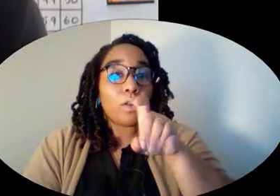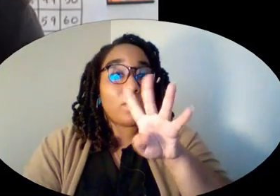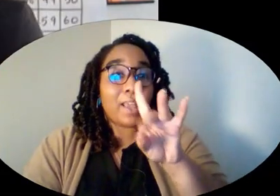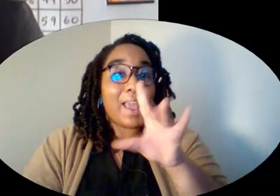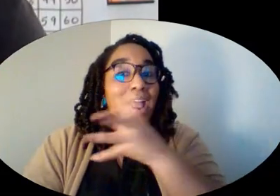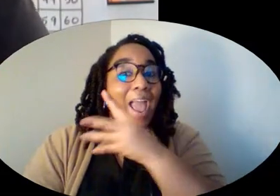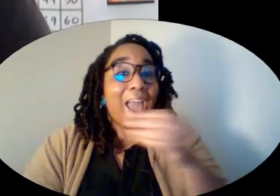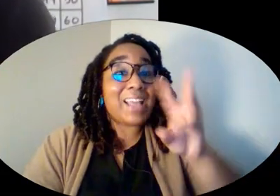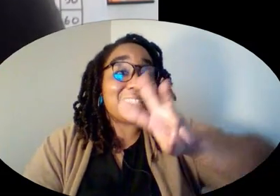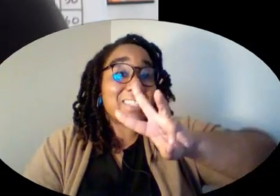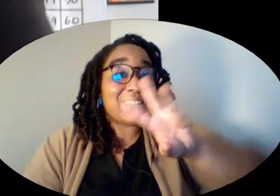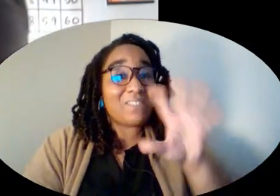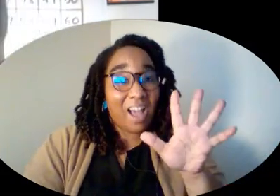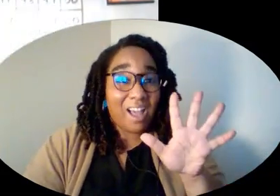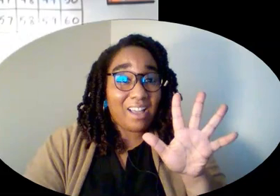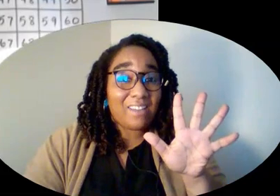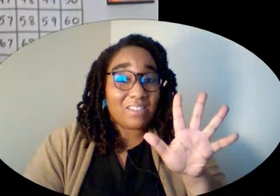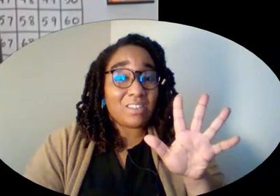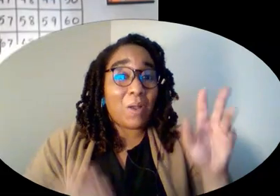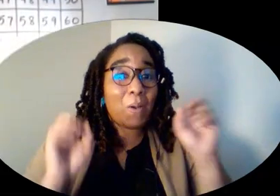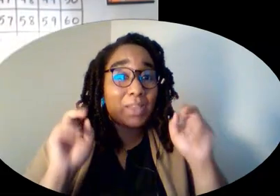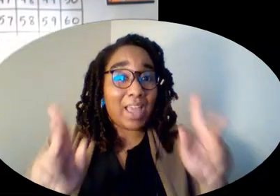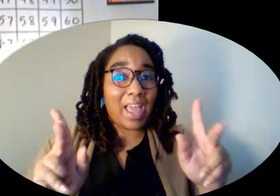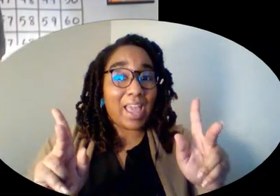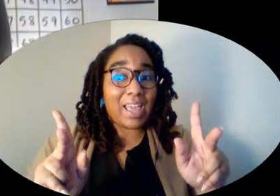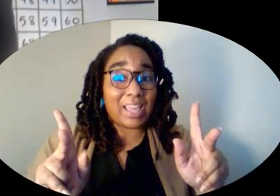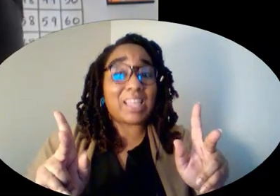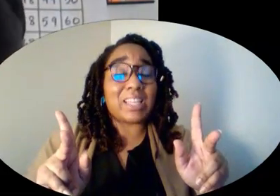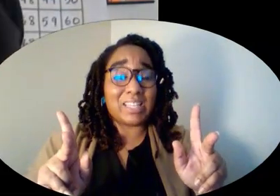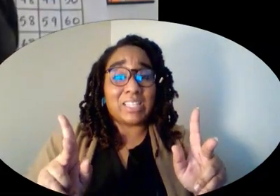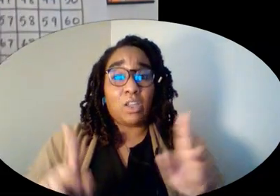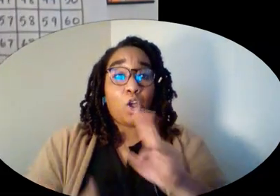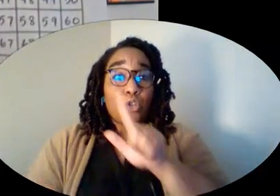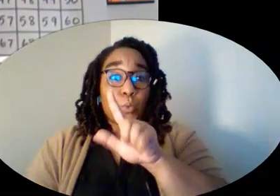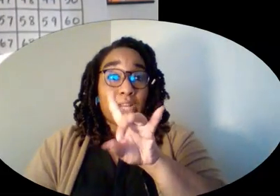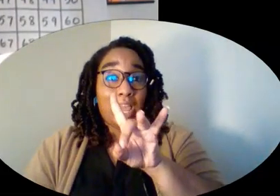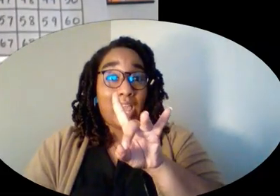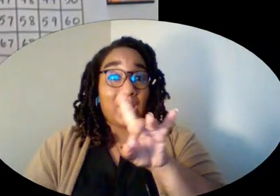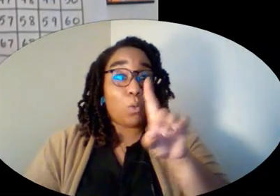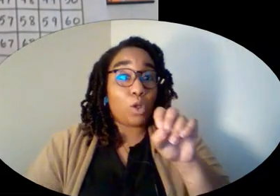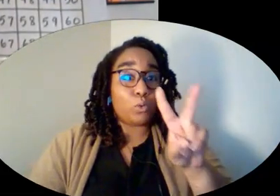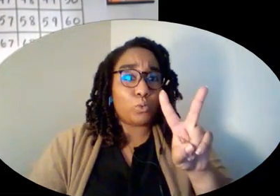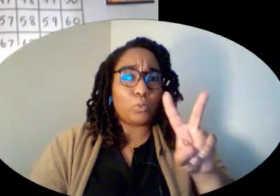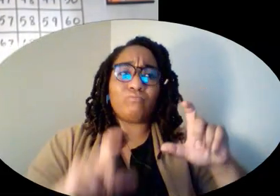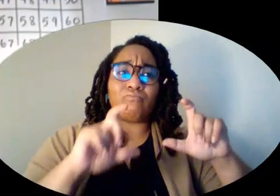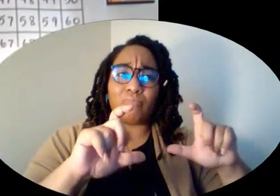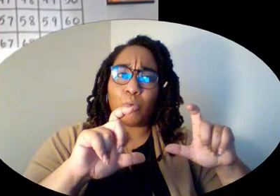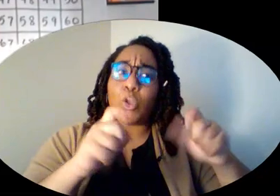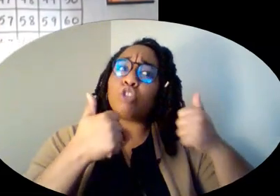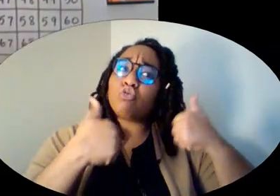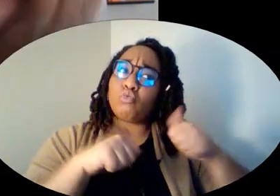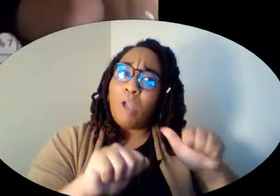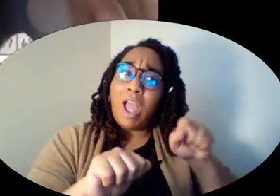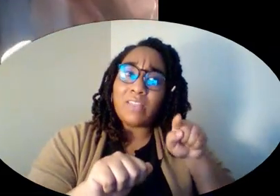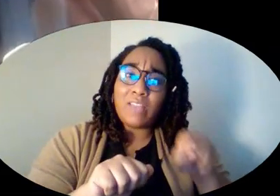65. Okay. You're only in here if you feel like you have super strong, awesome,